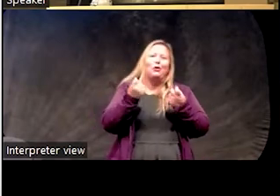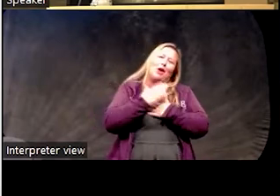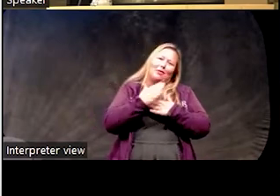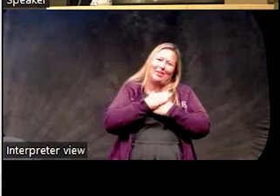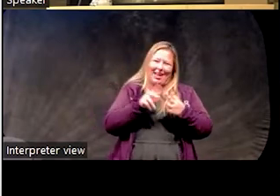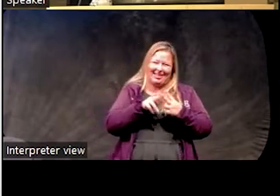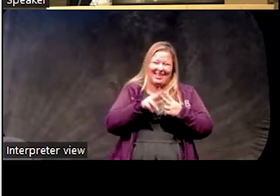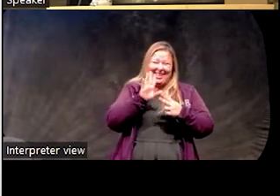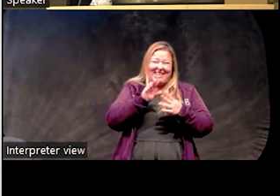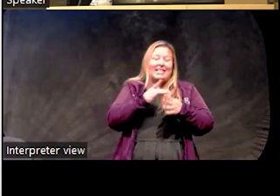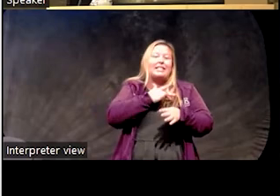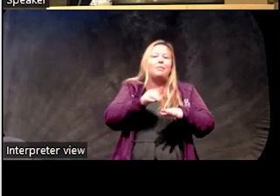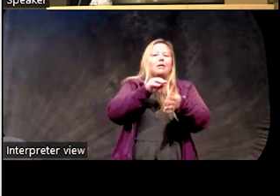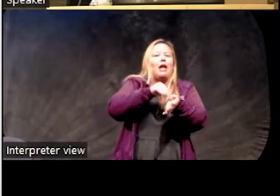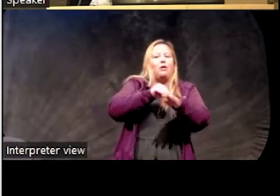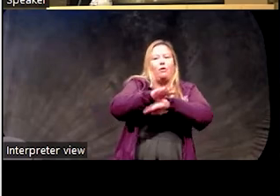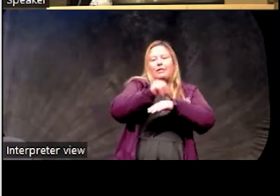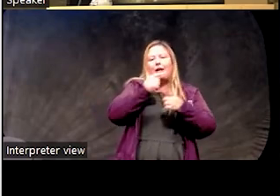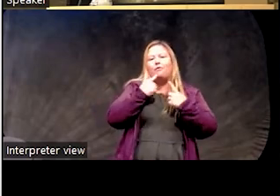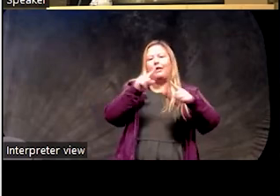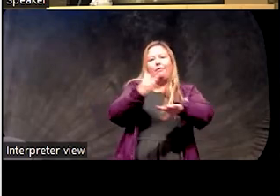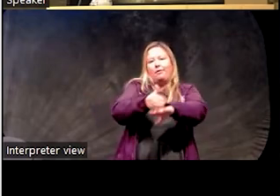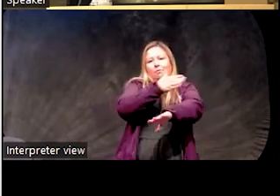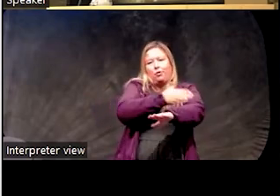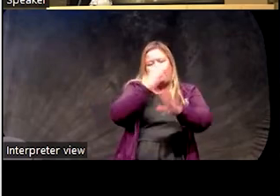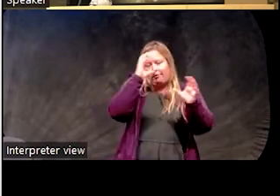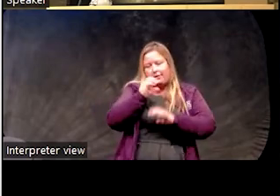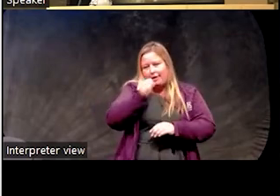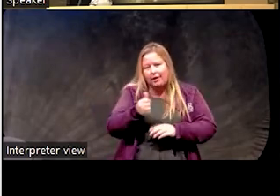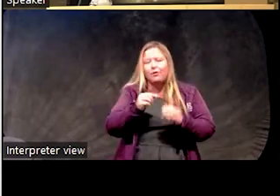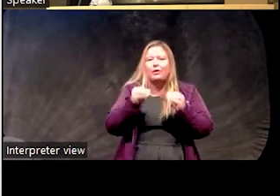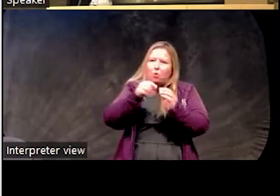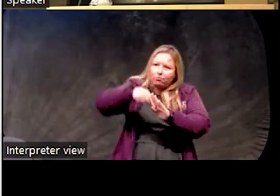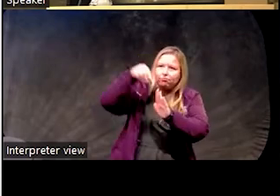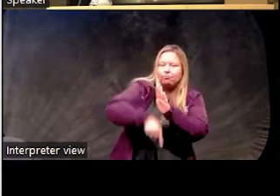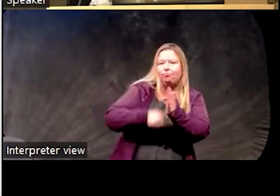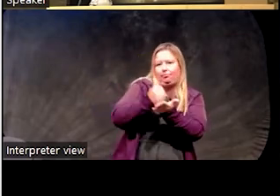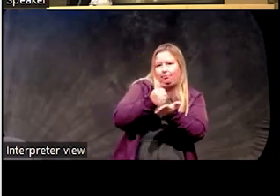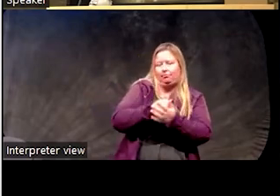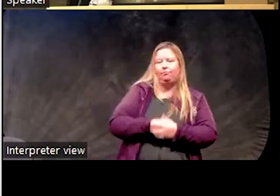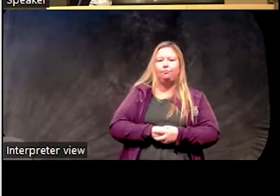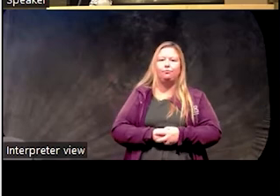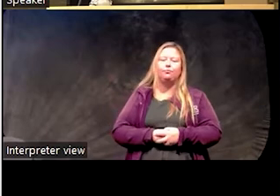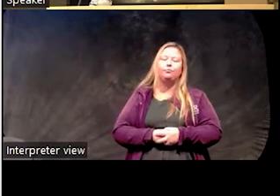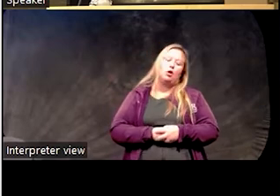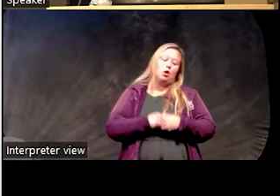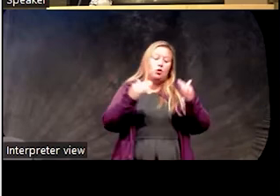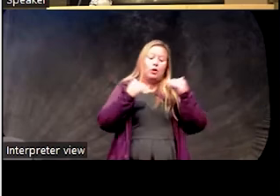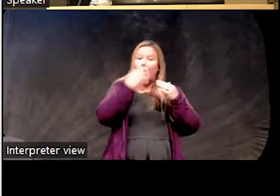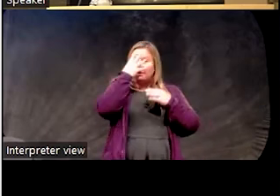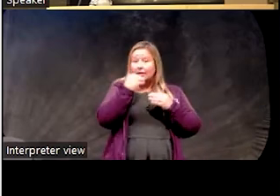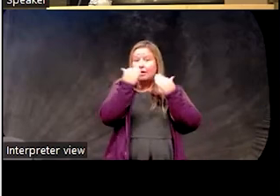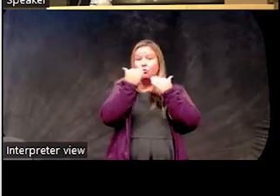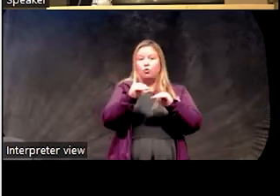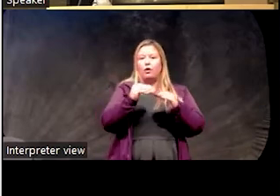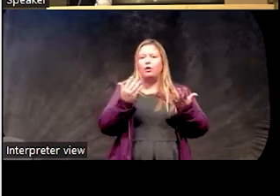Usually not so helpful. You need a little more help than that. So what is sleep restriction? Sleep restriction is when we